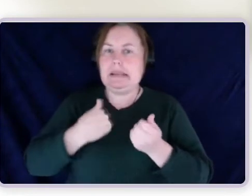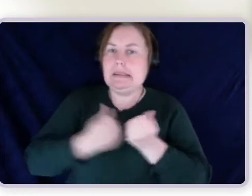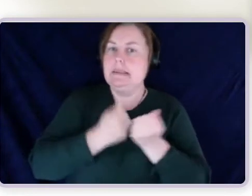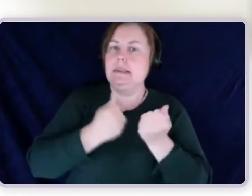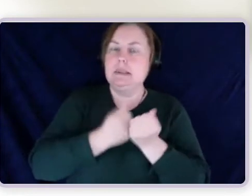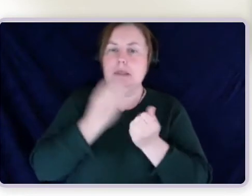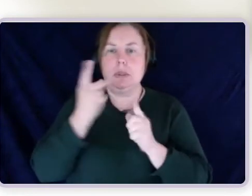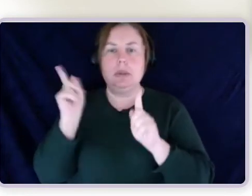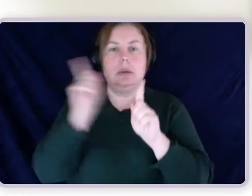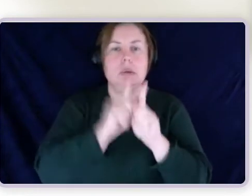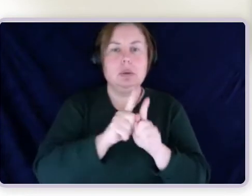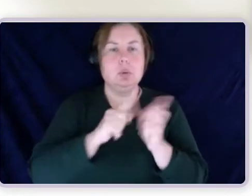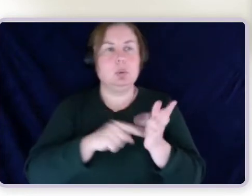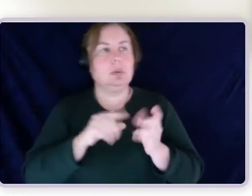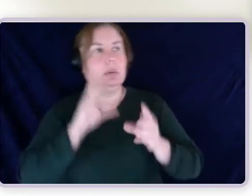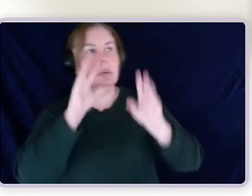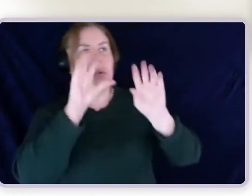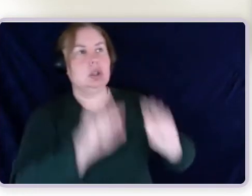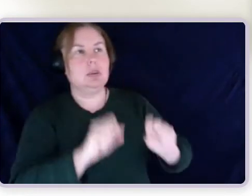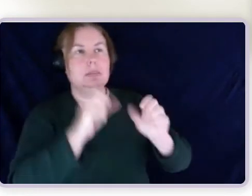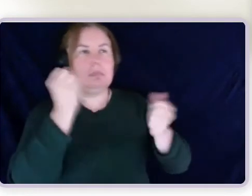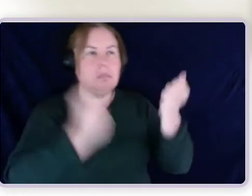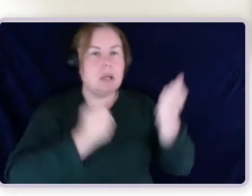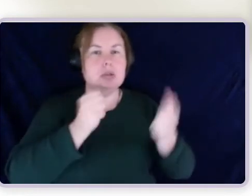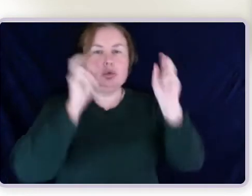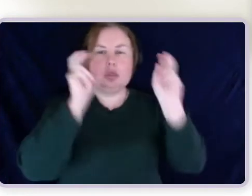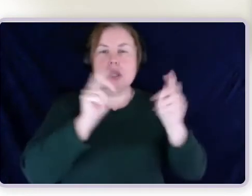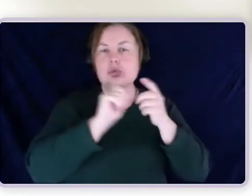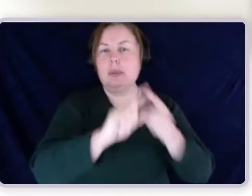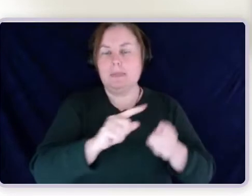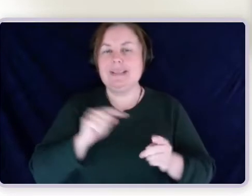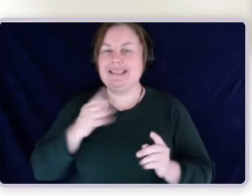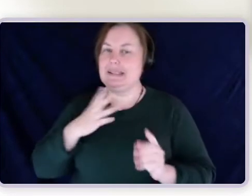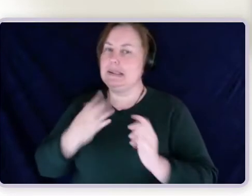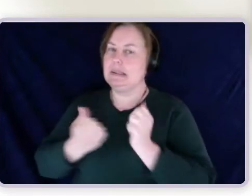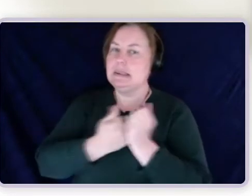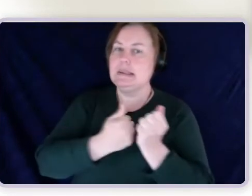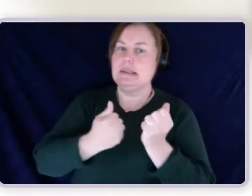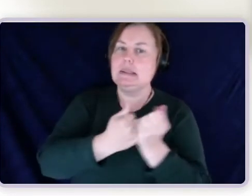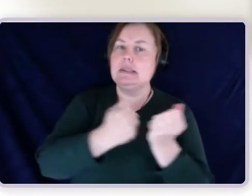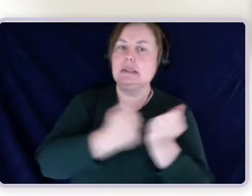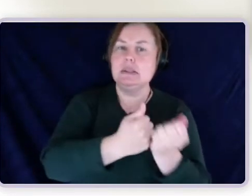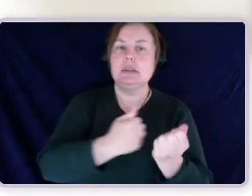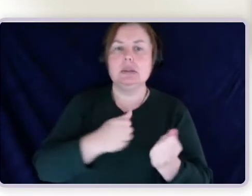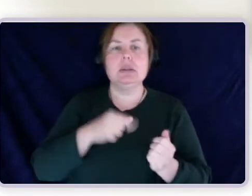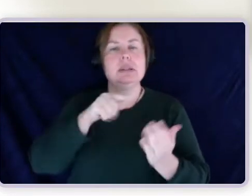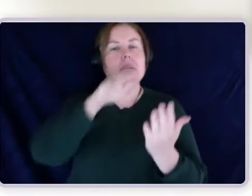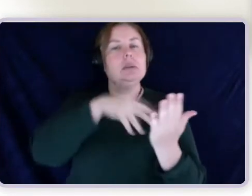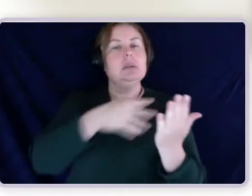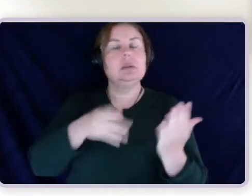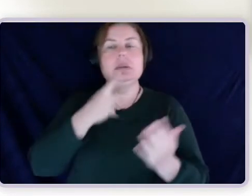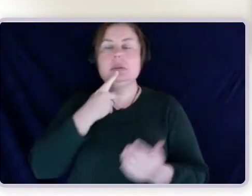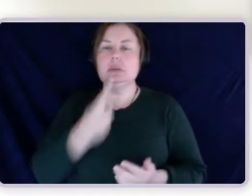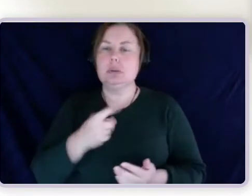transport. This table provides some clarification about who it applies to, and notes that people who can move